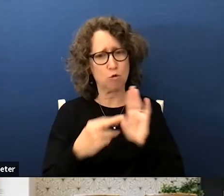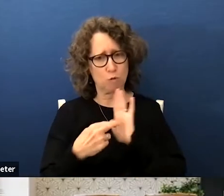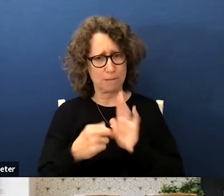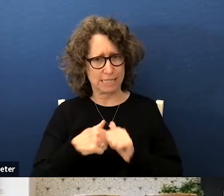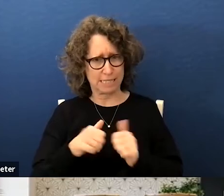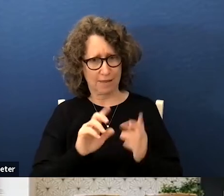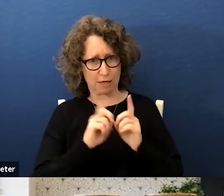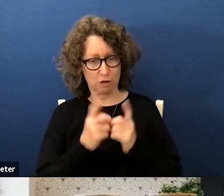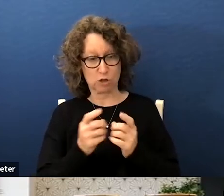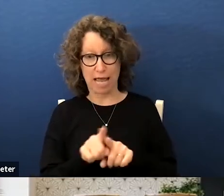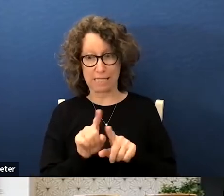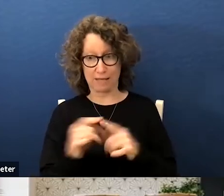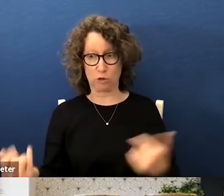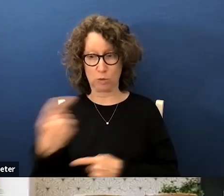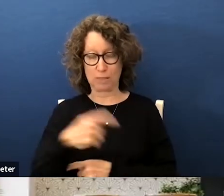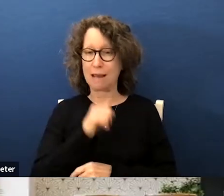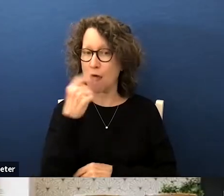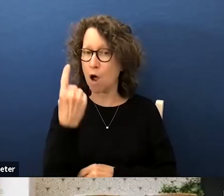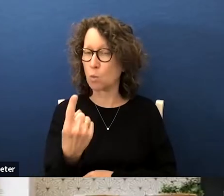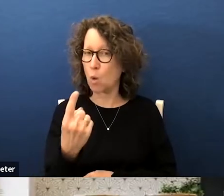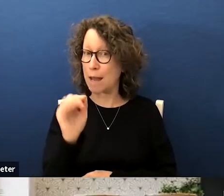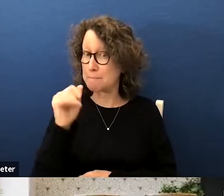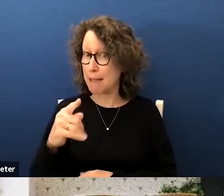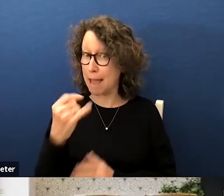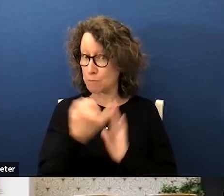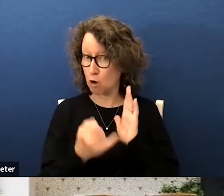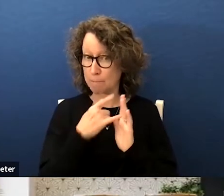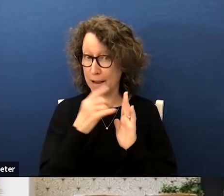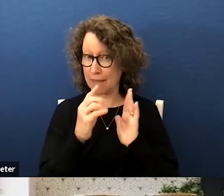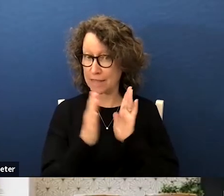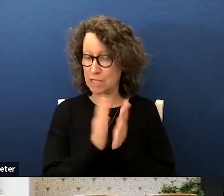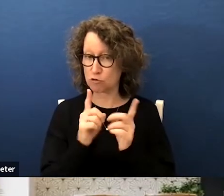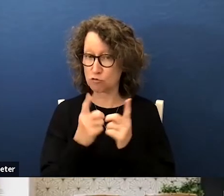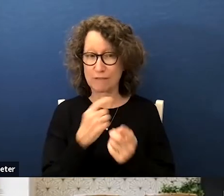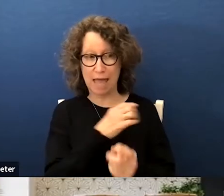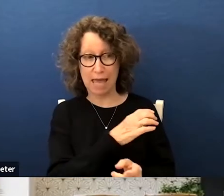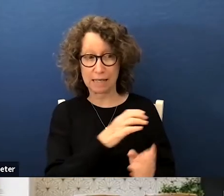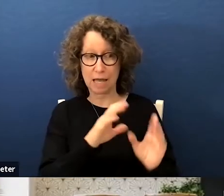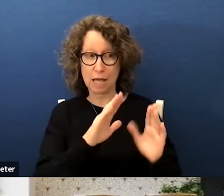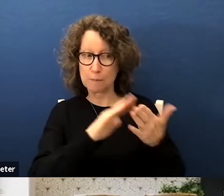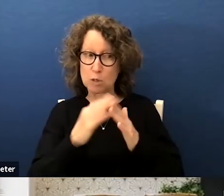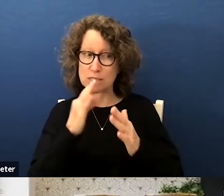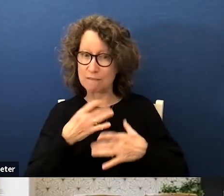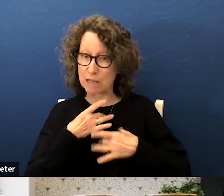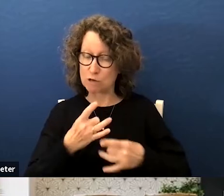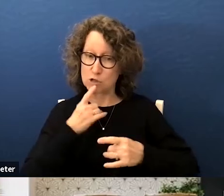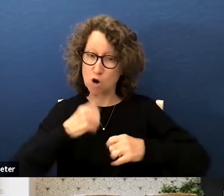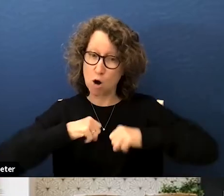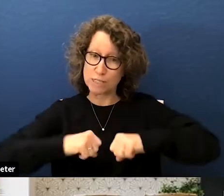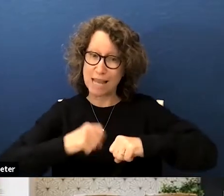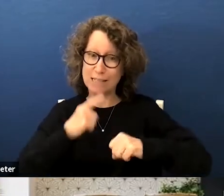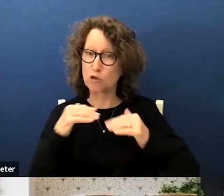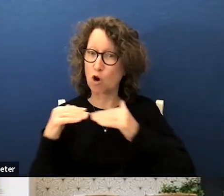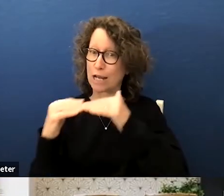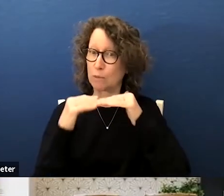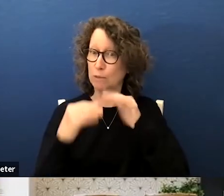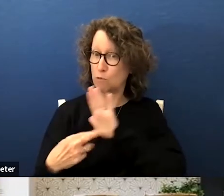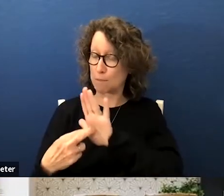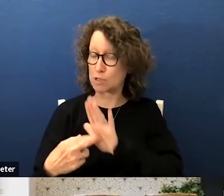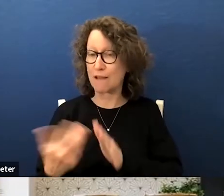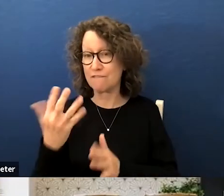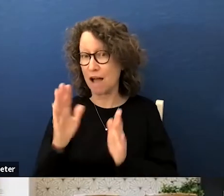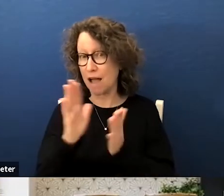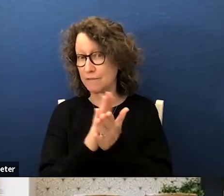as of today not one single map drawn by the district ensures that communities of interest are protected or weakly represented the five